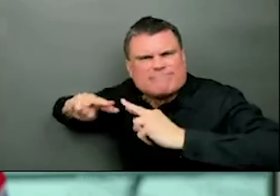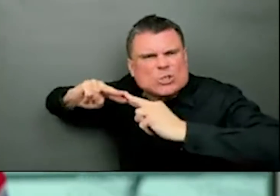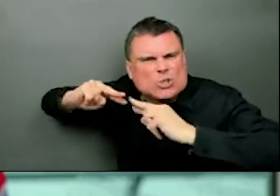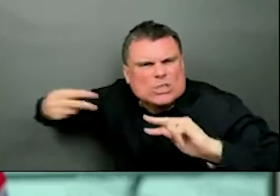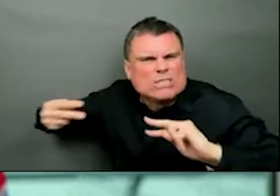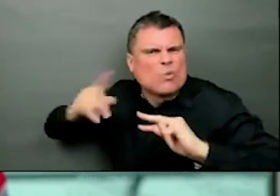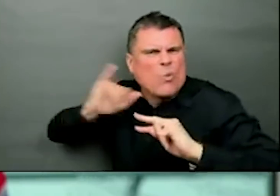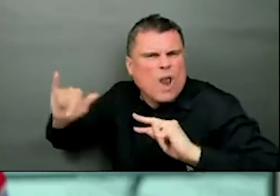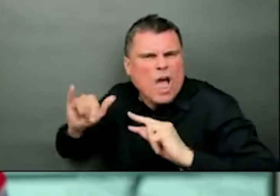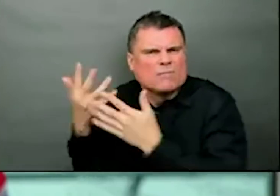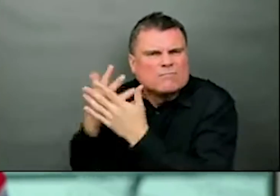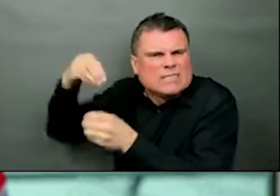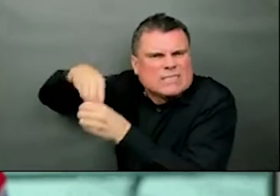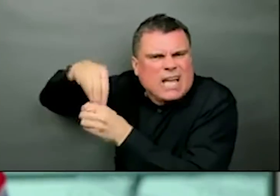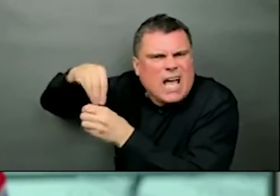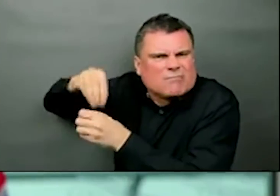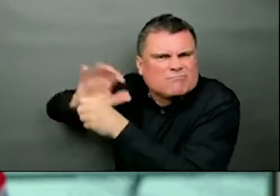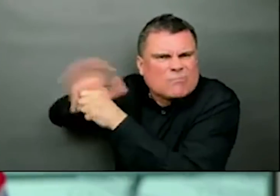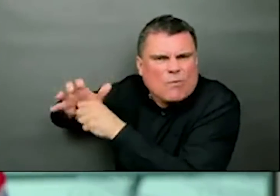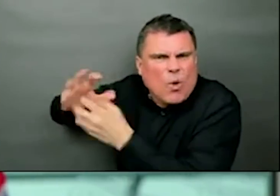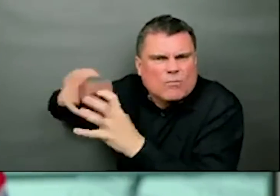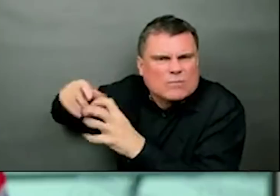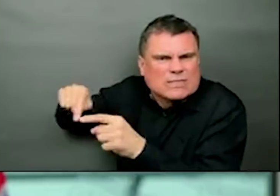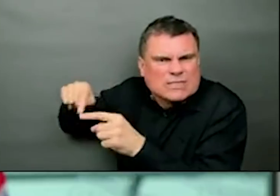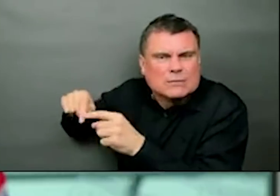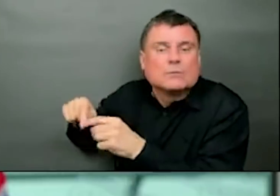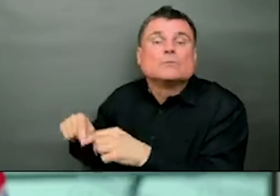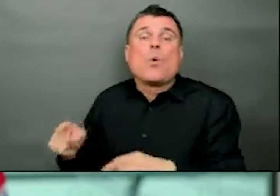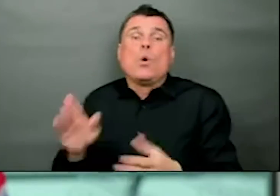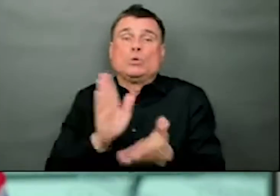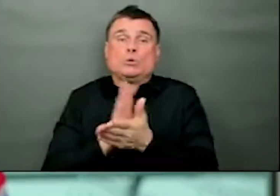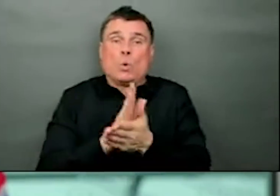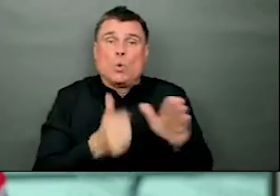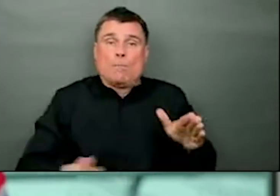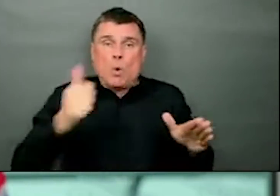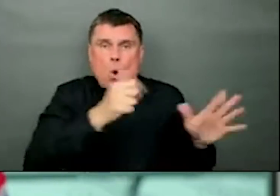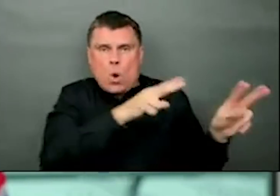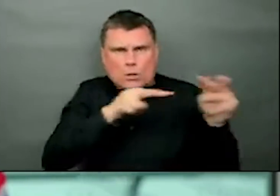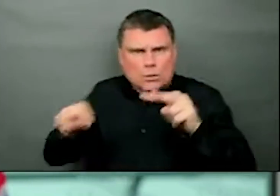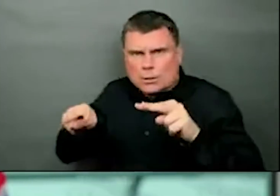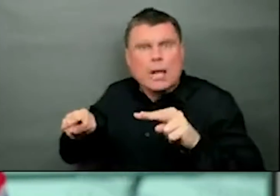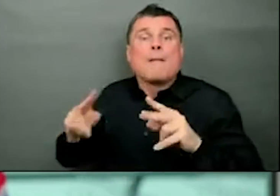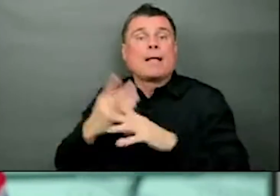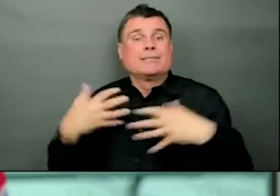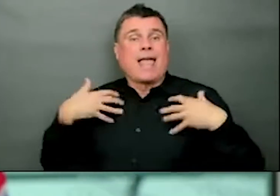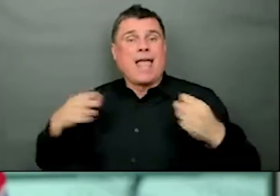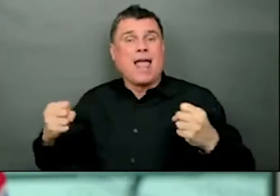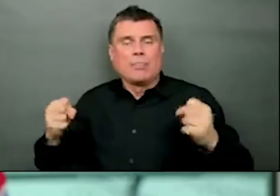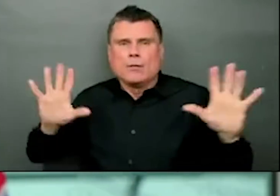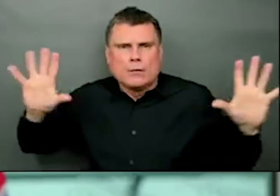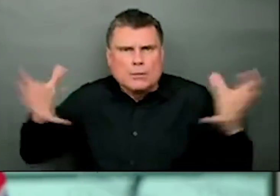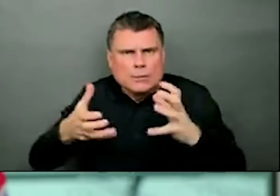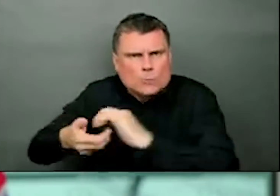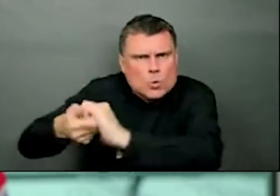Surrey School Board, and to do that additional testing, and we'll have more information about as the investigation continues.